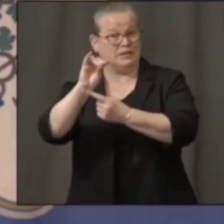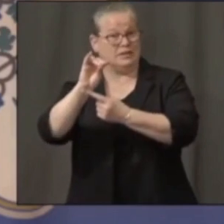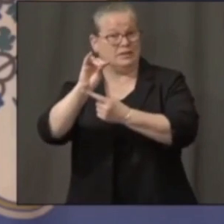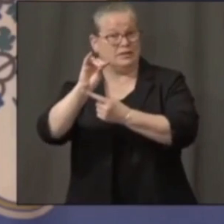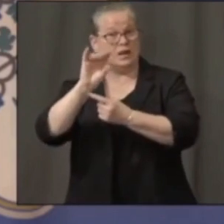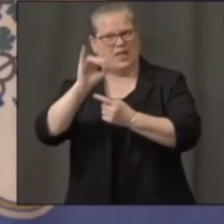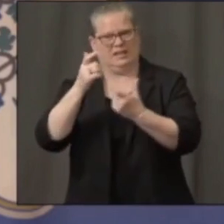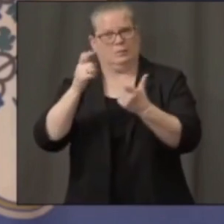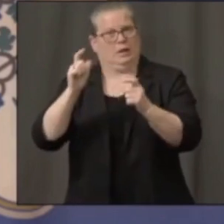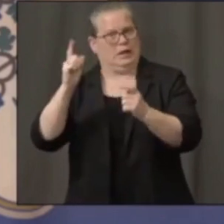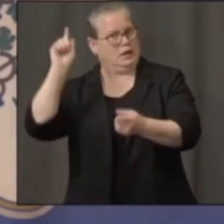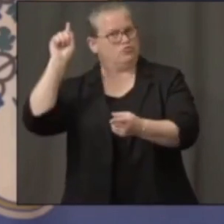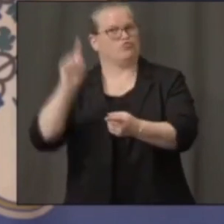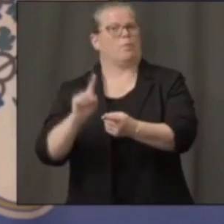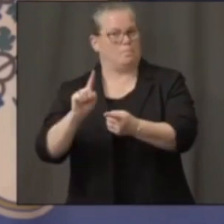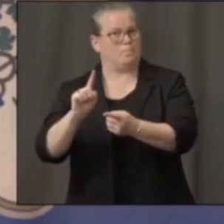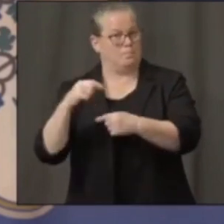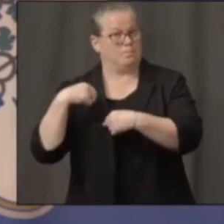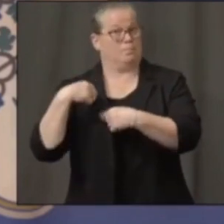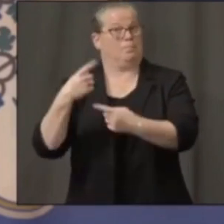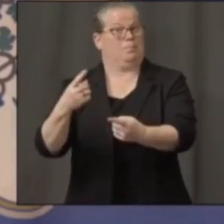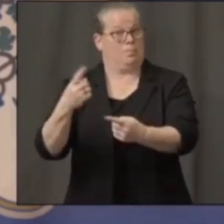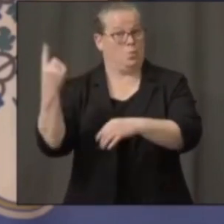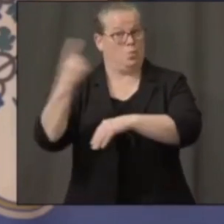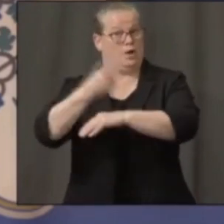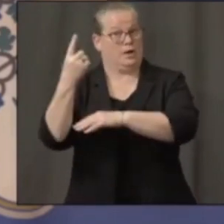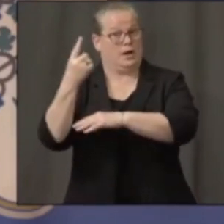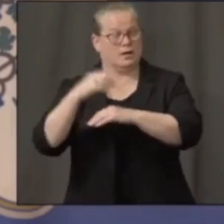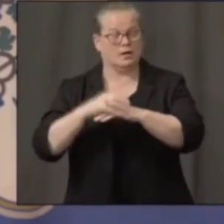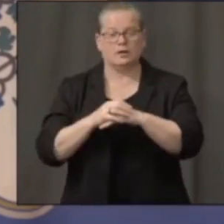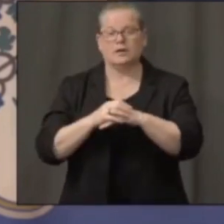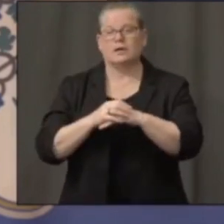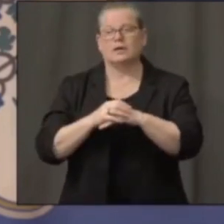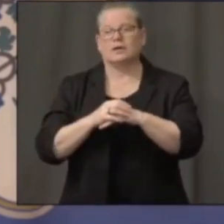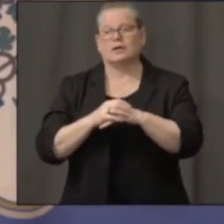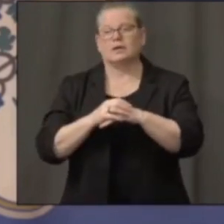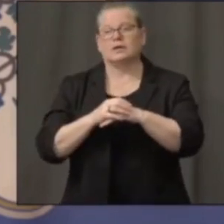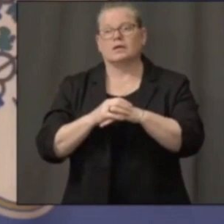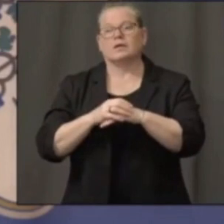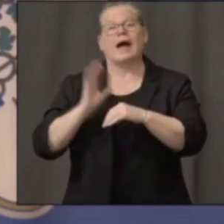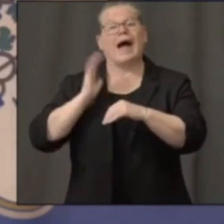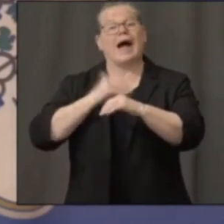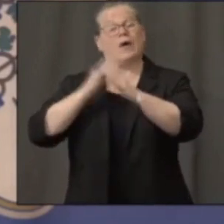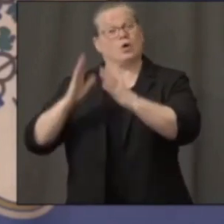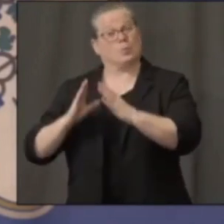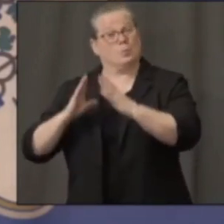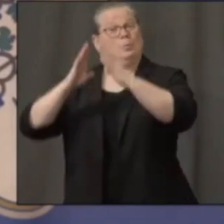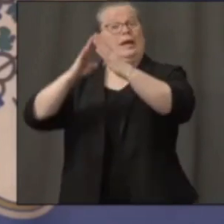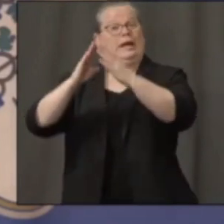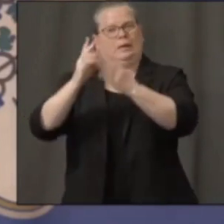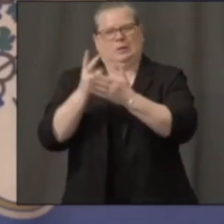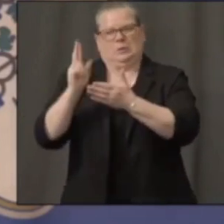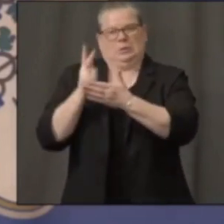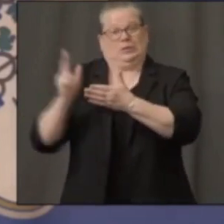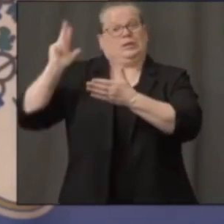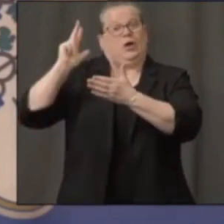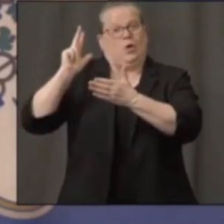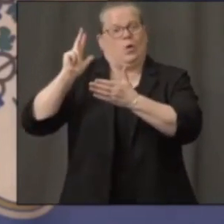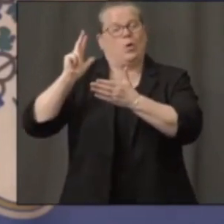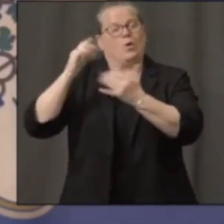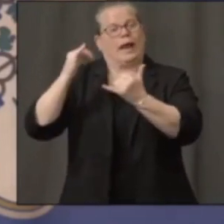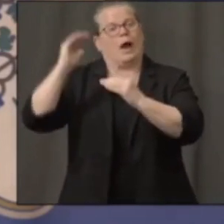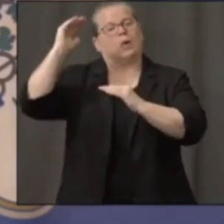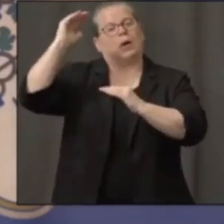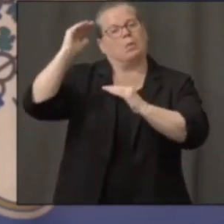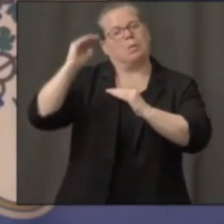some time. That's about 40% less than our peak a few weeks ago, and that's a key trend that continues